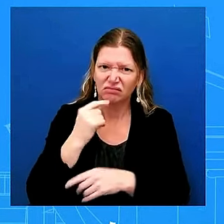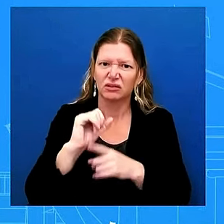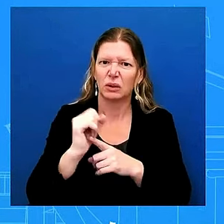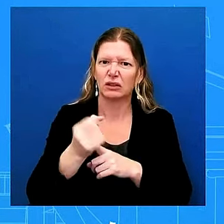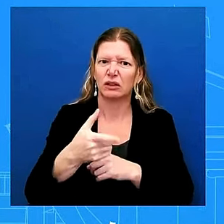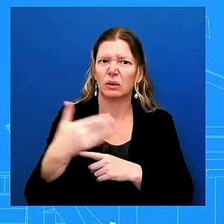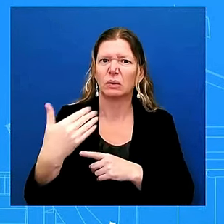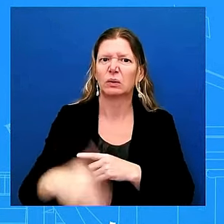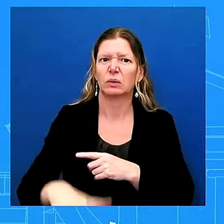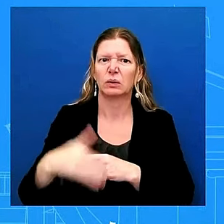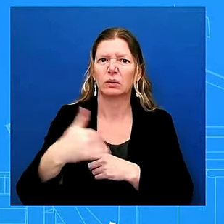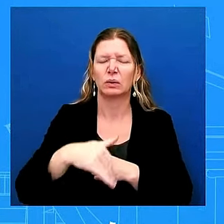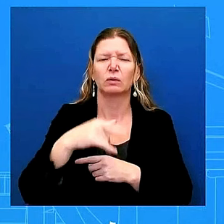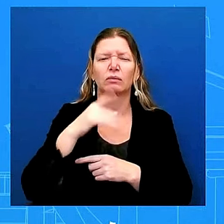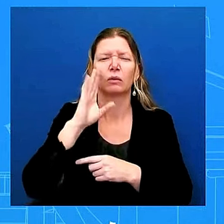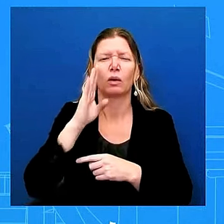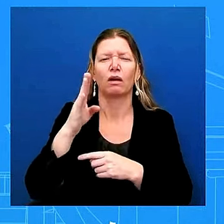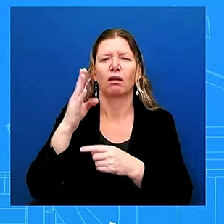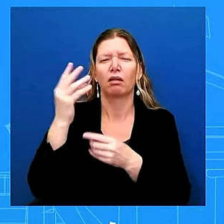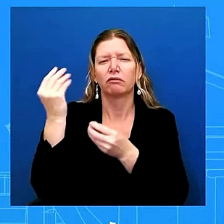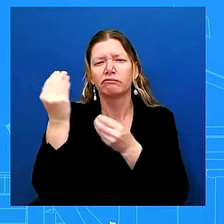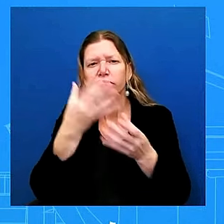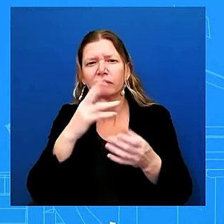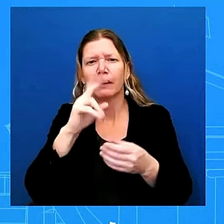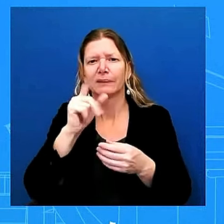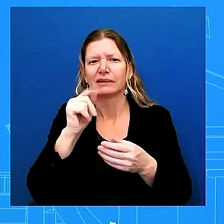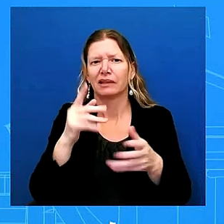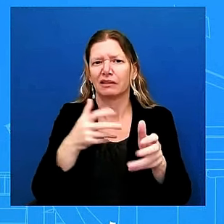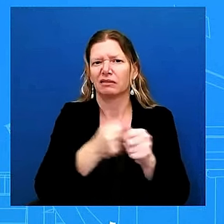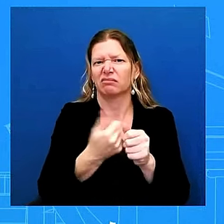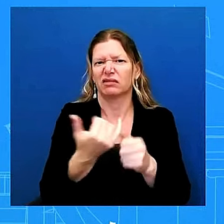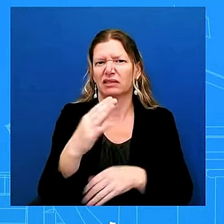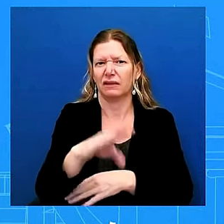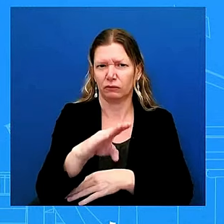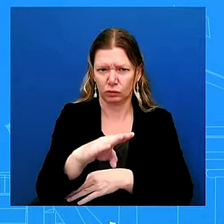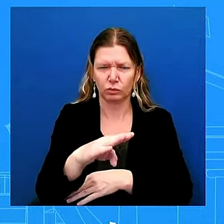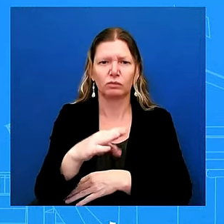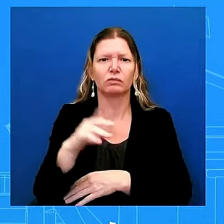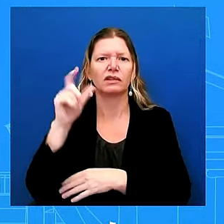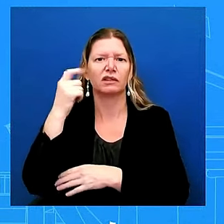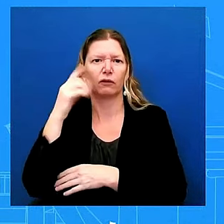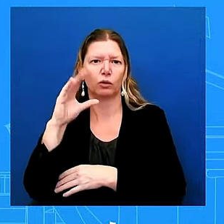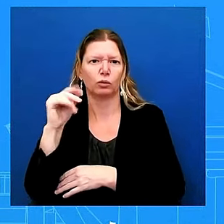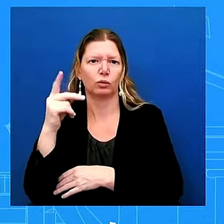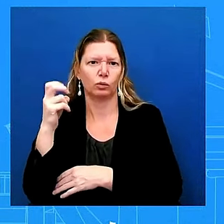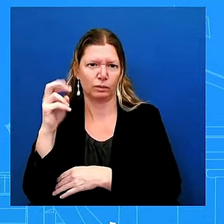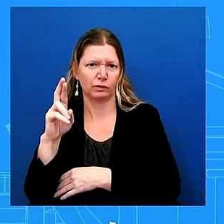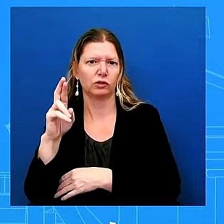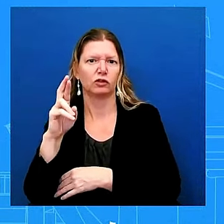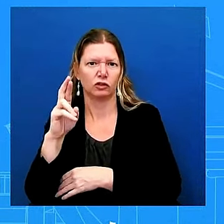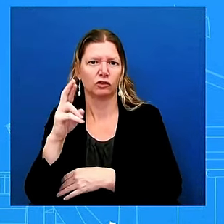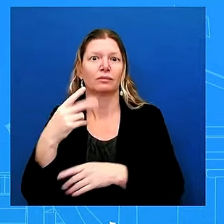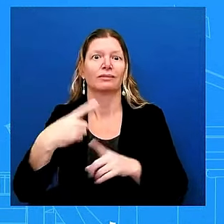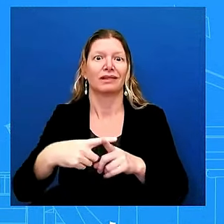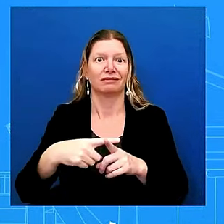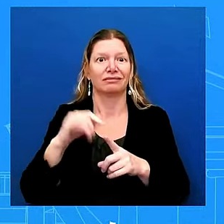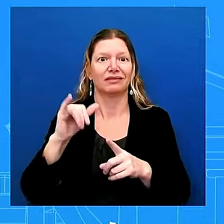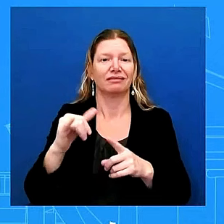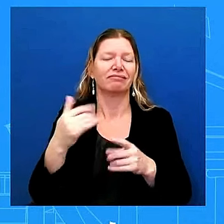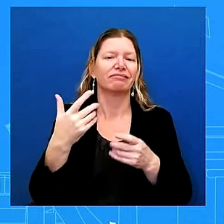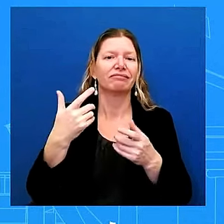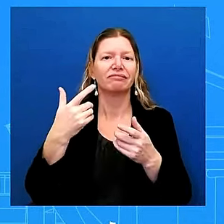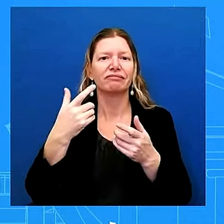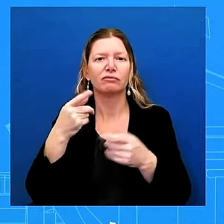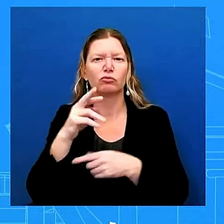cooper uh in addition to the press conference that the administrator and the governor will hold today also